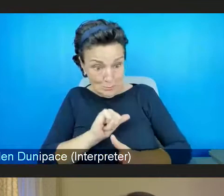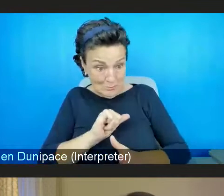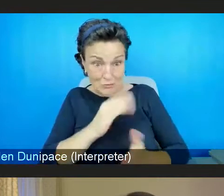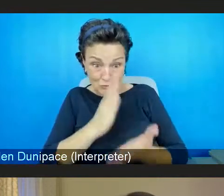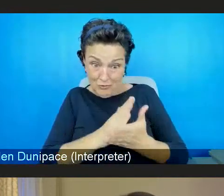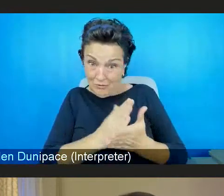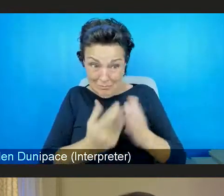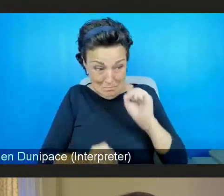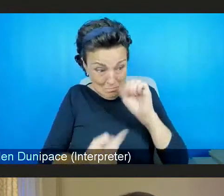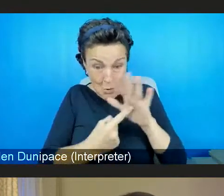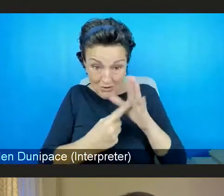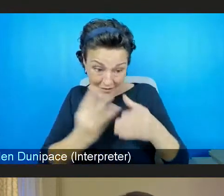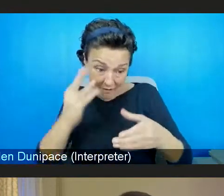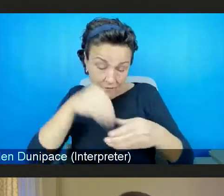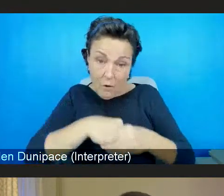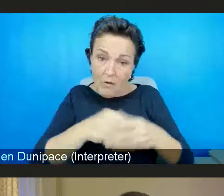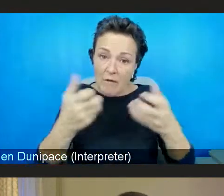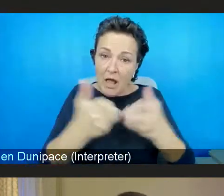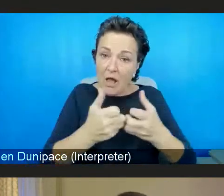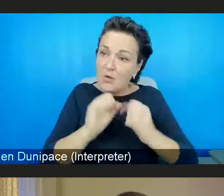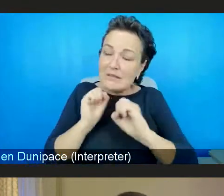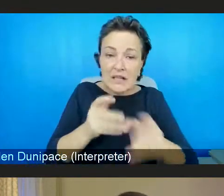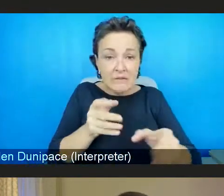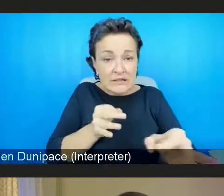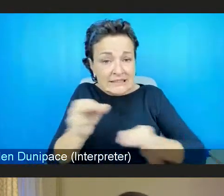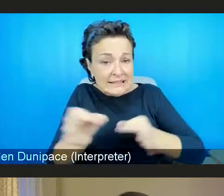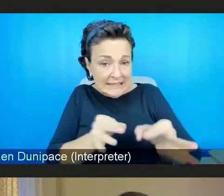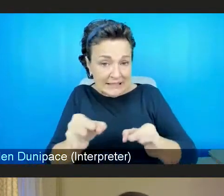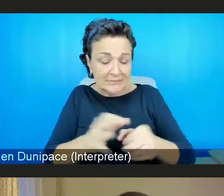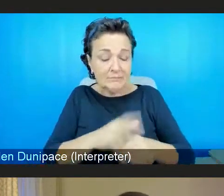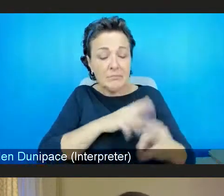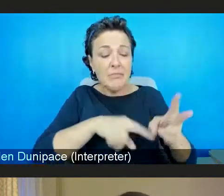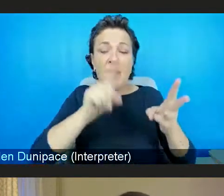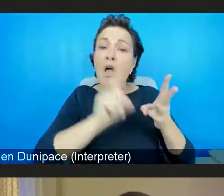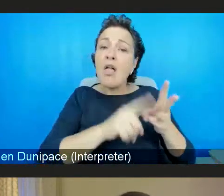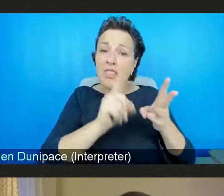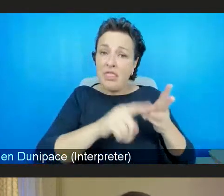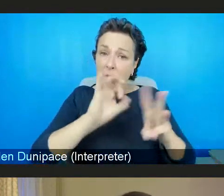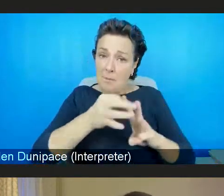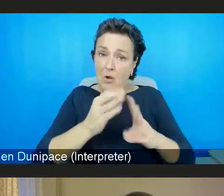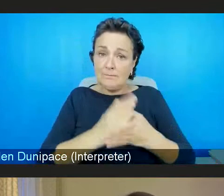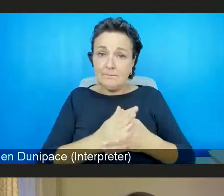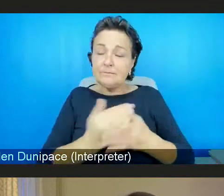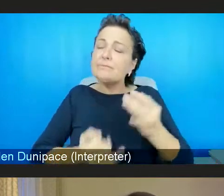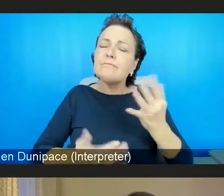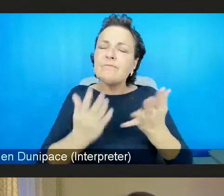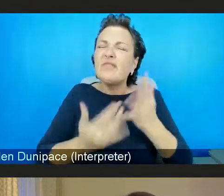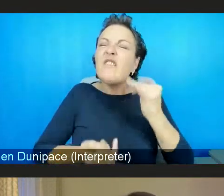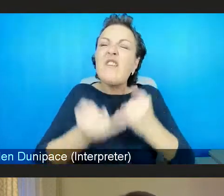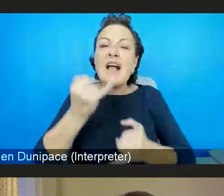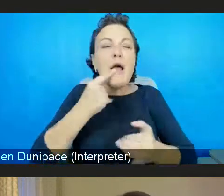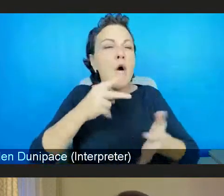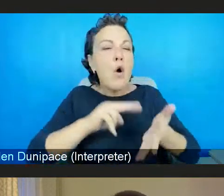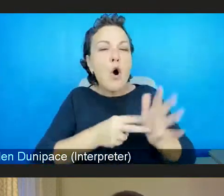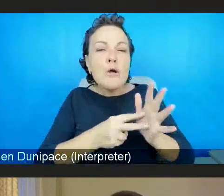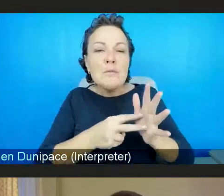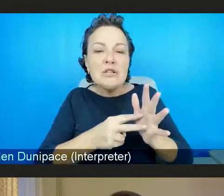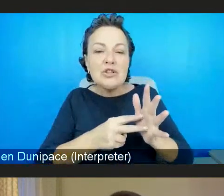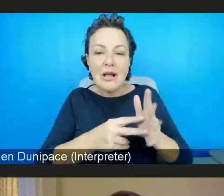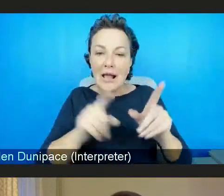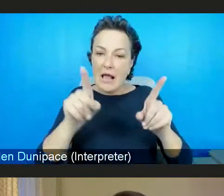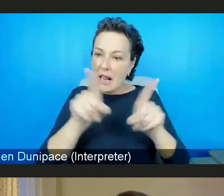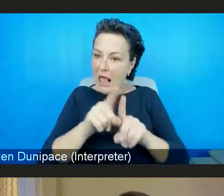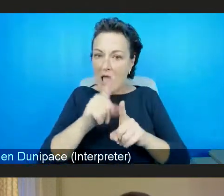and supports are delivered. My third point is that finally, organisations like Sahelia operate from within